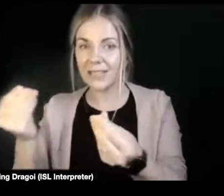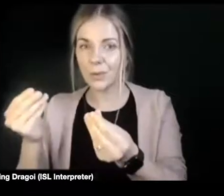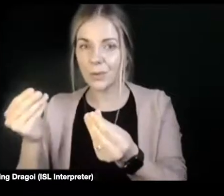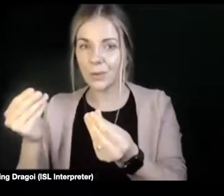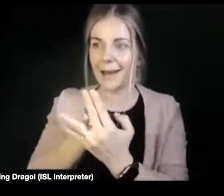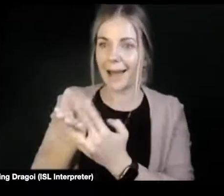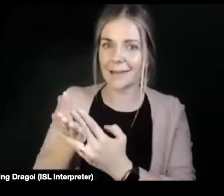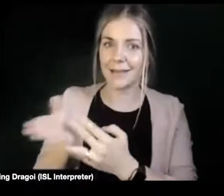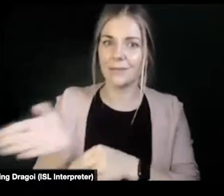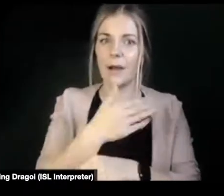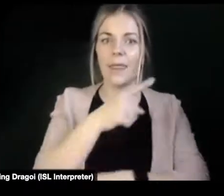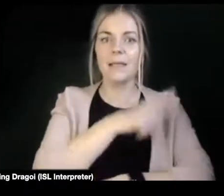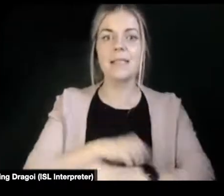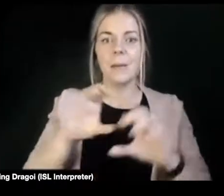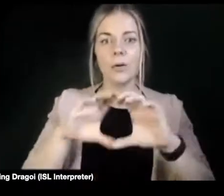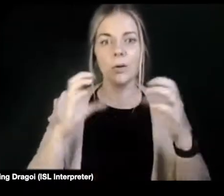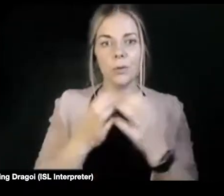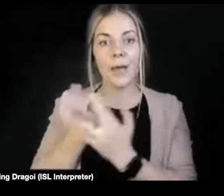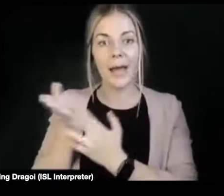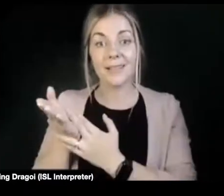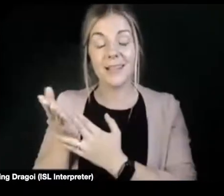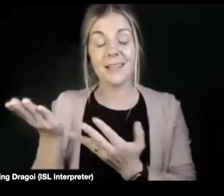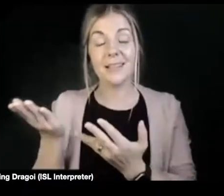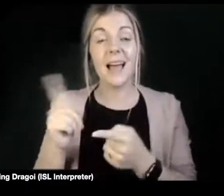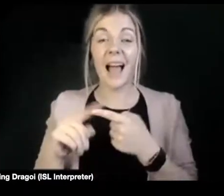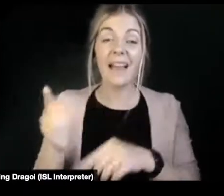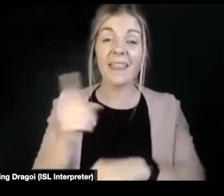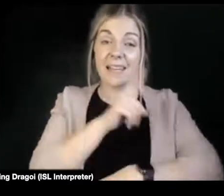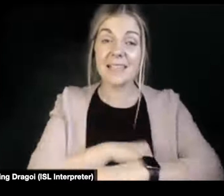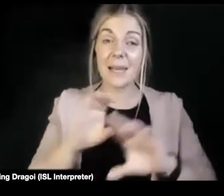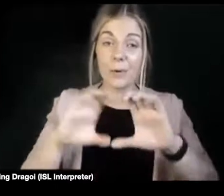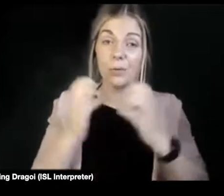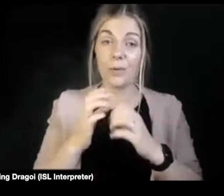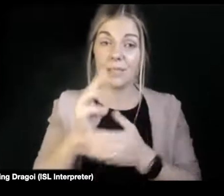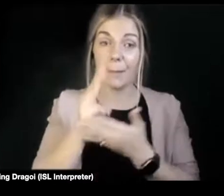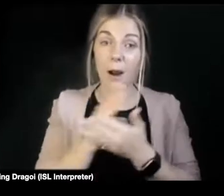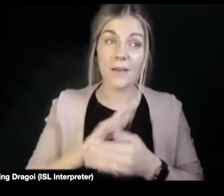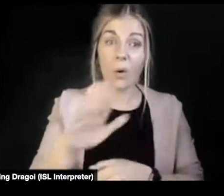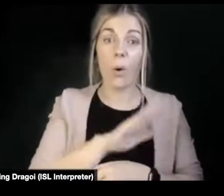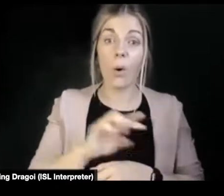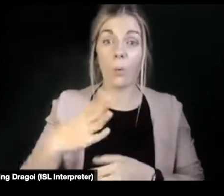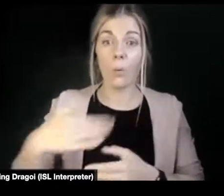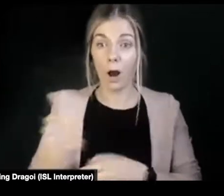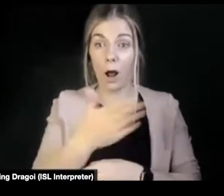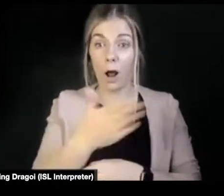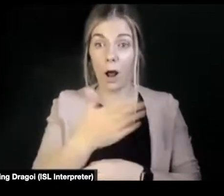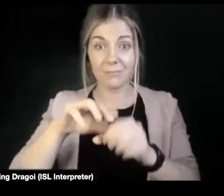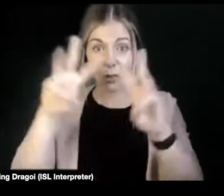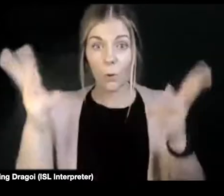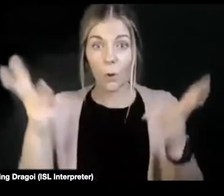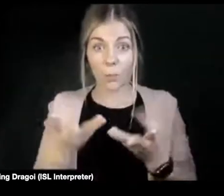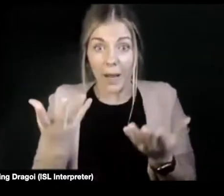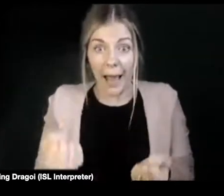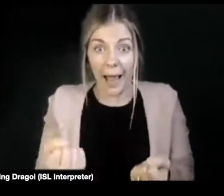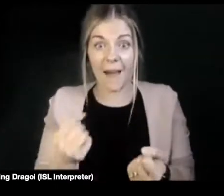the disabled community as a whole, because we're part of the world. As Jenny was saying, we have sex. We have sex